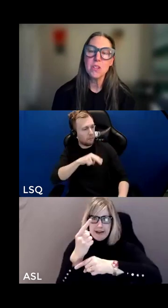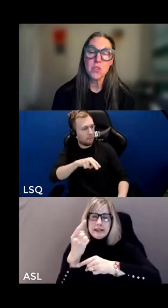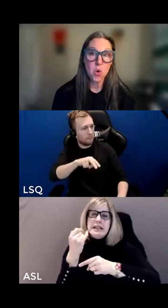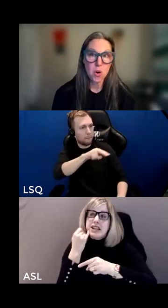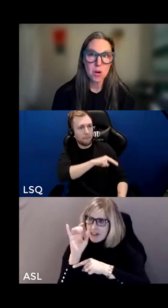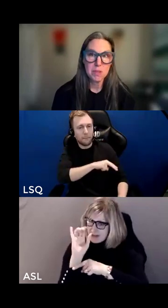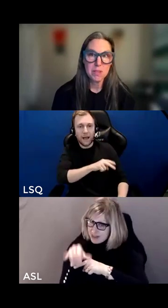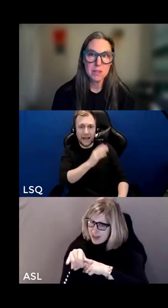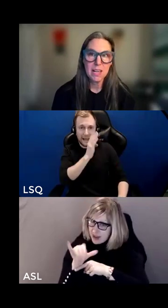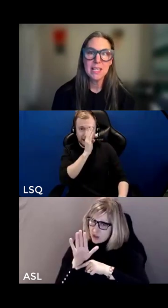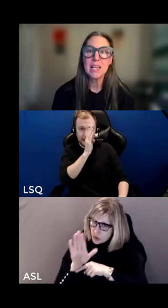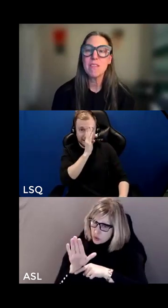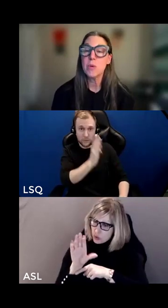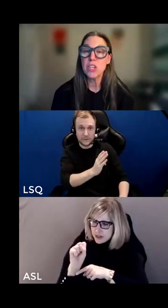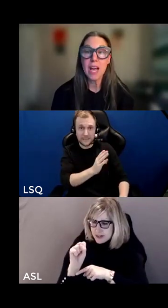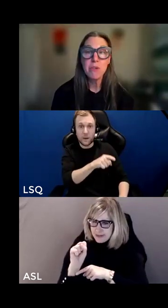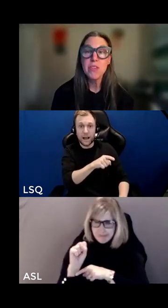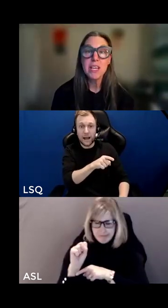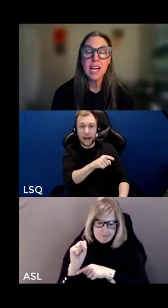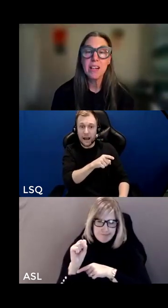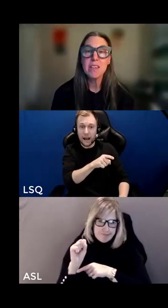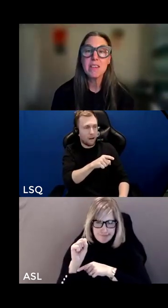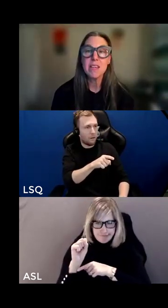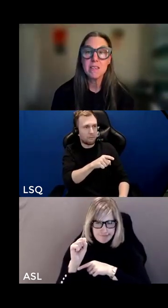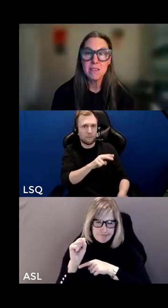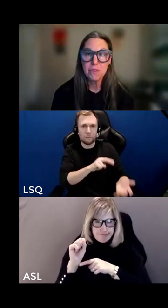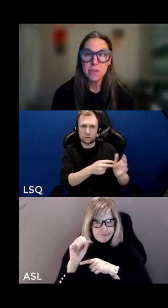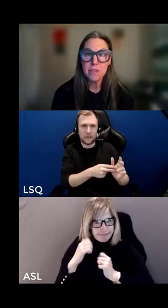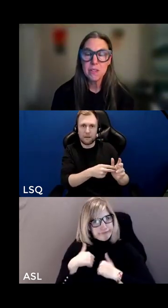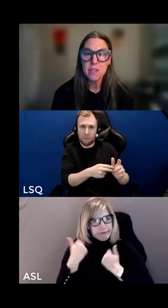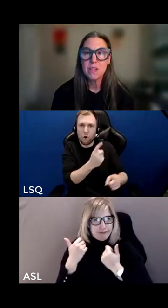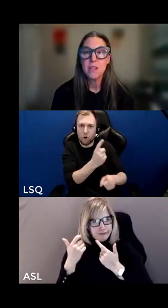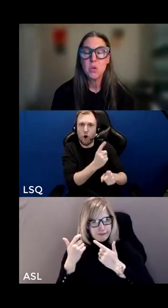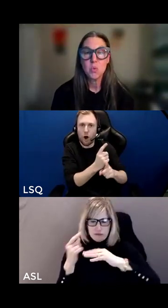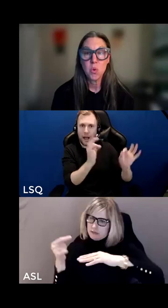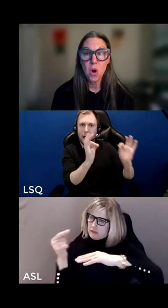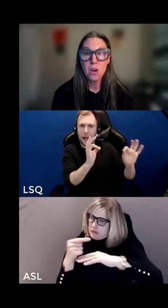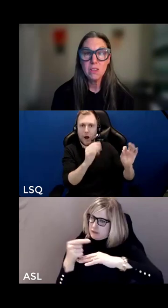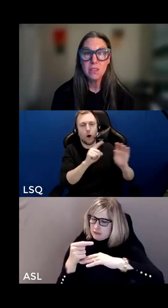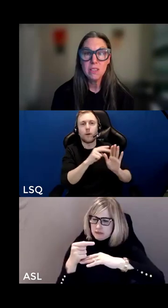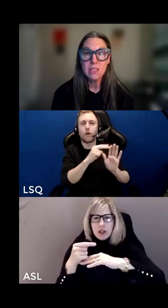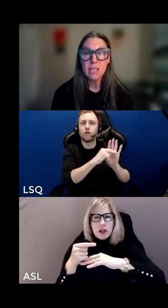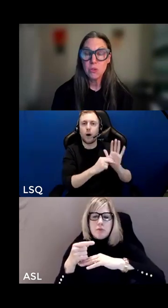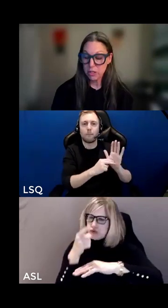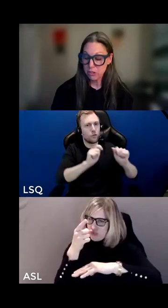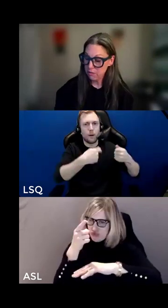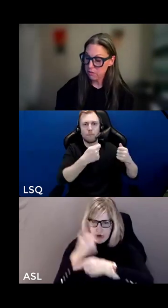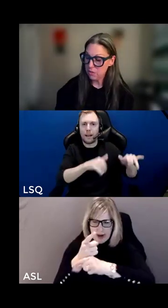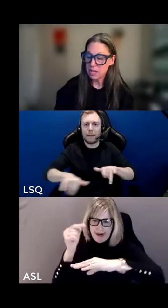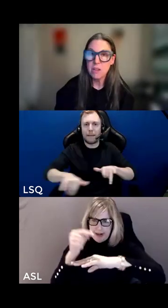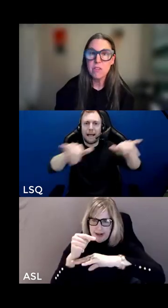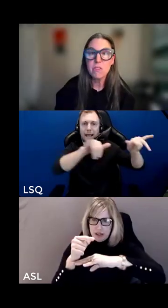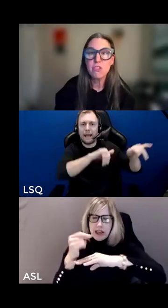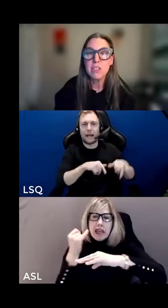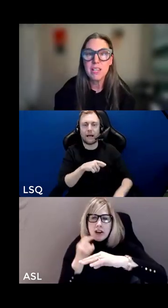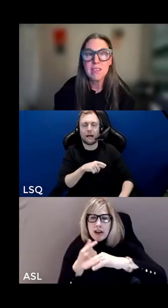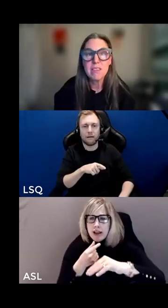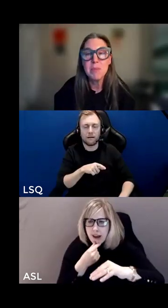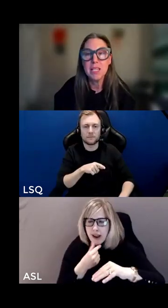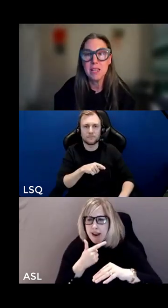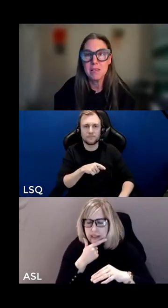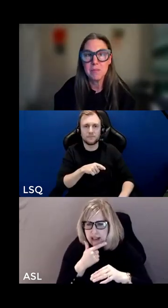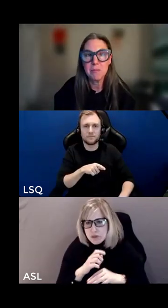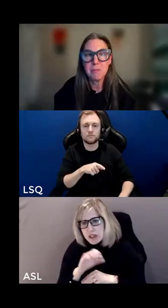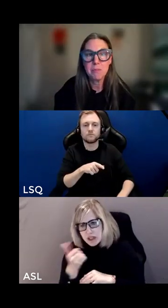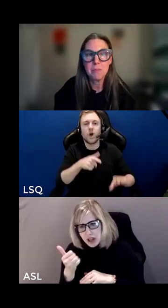default norm against which everything else is different wrong and to which everything else should